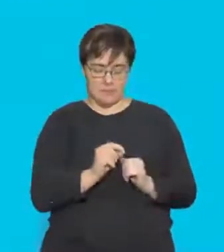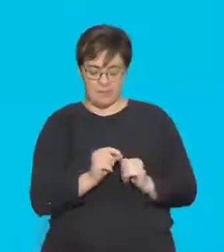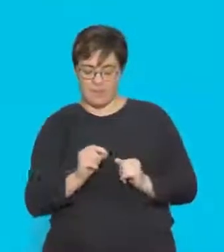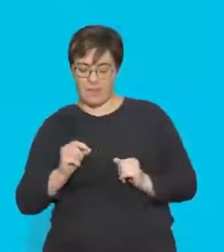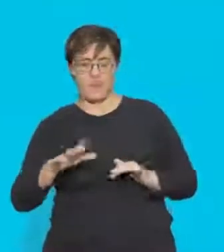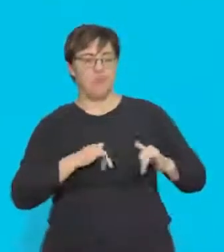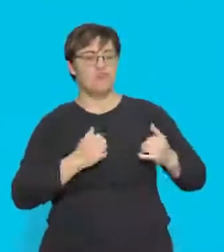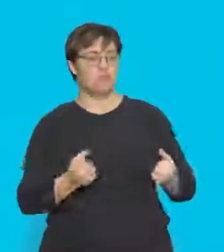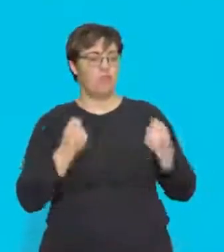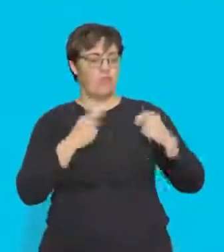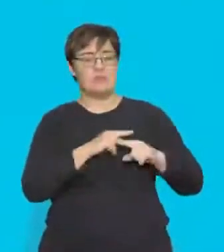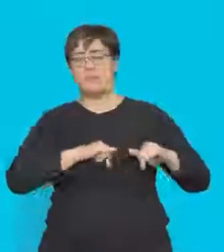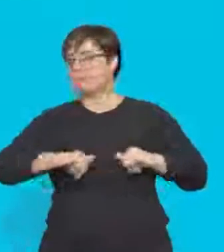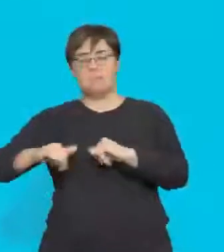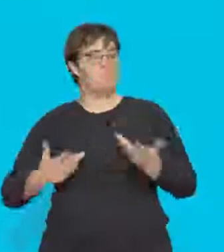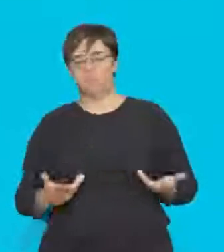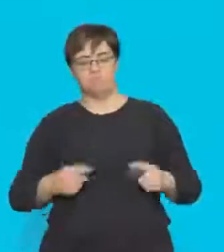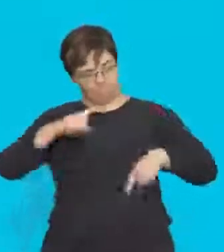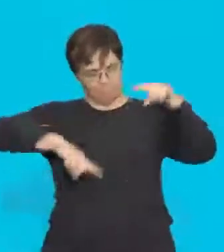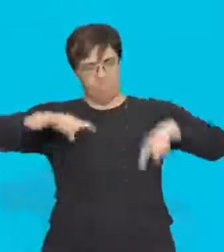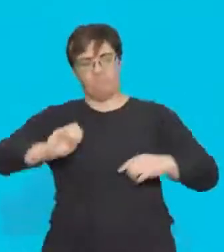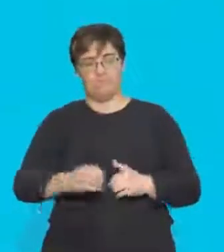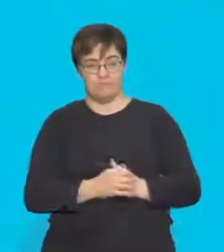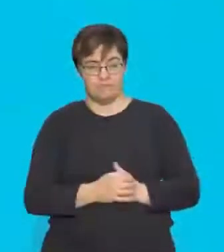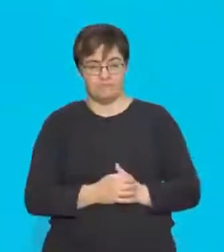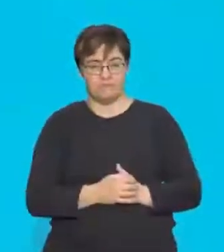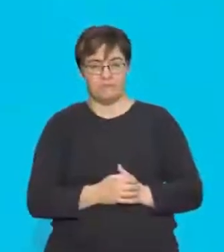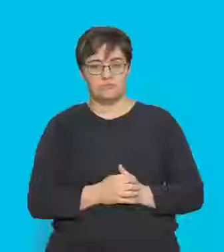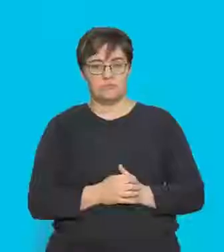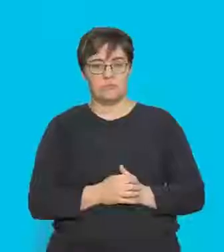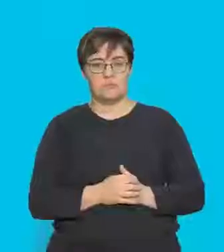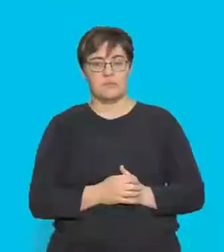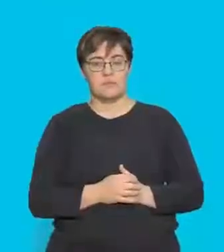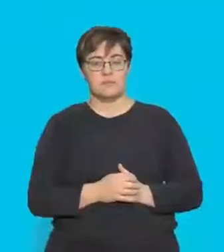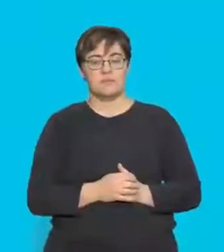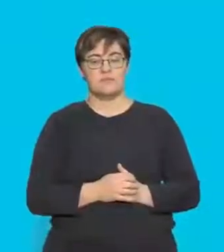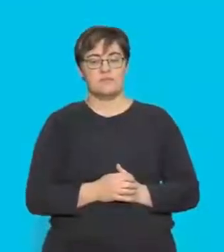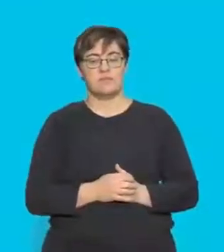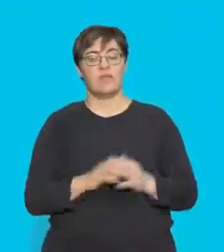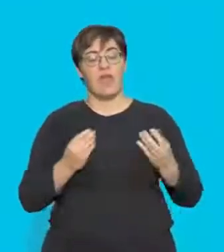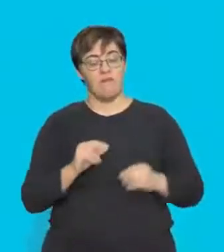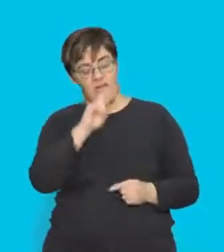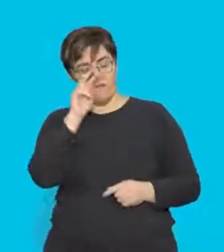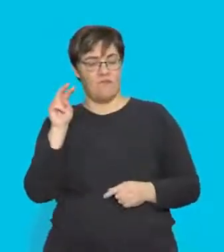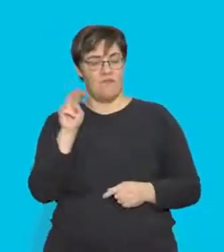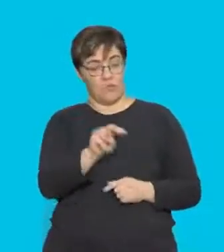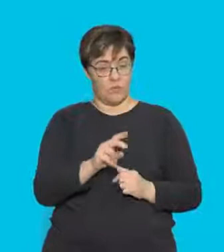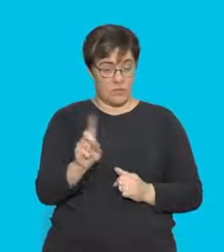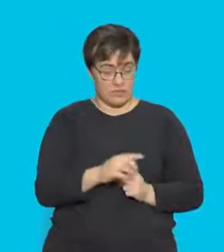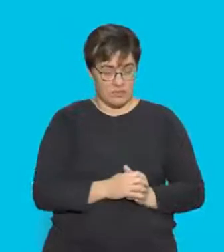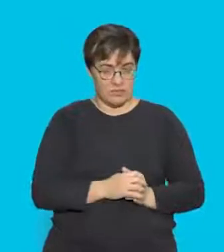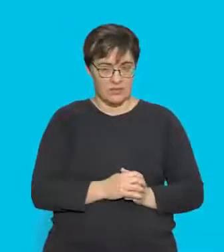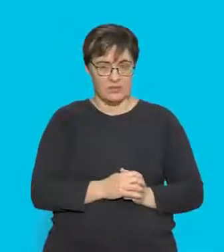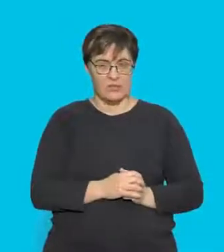strength everywhere. And so I want to just pick up on that point by having another look at